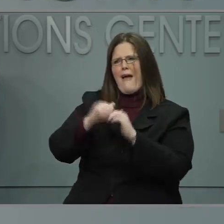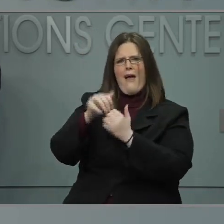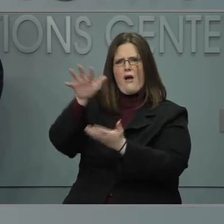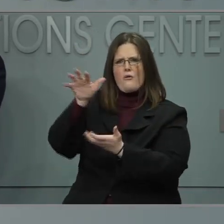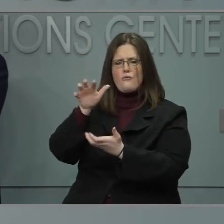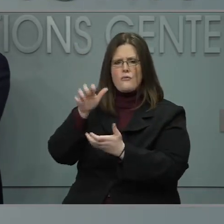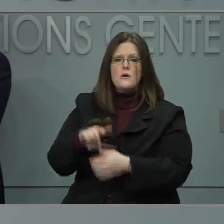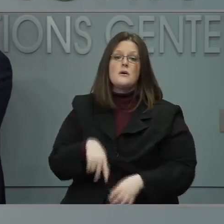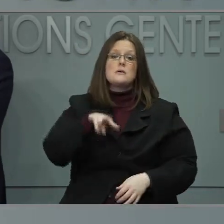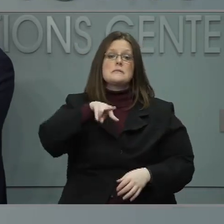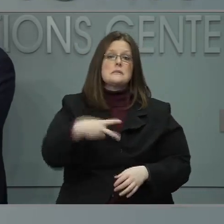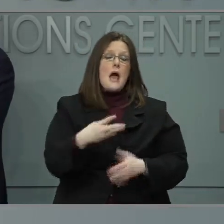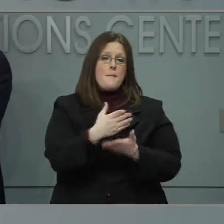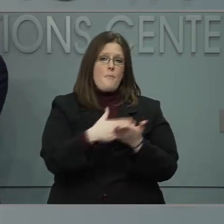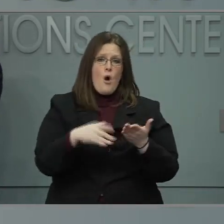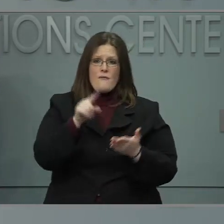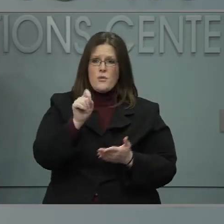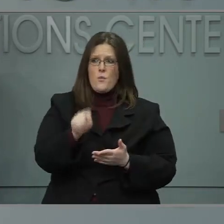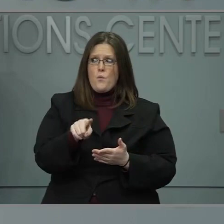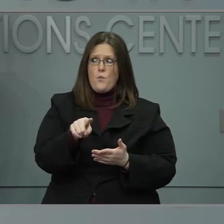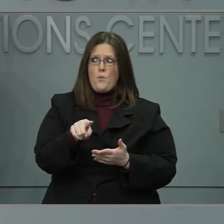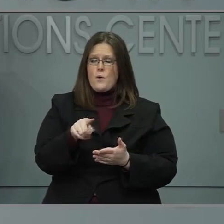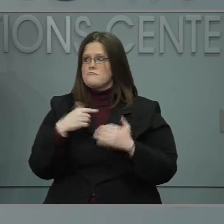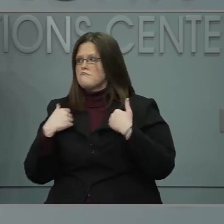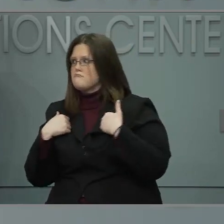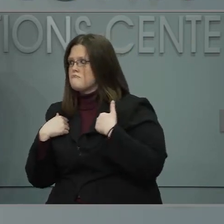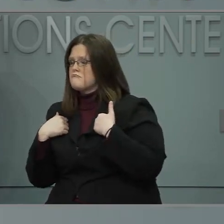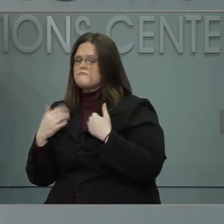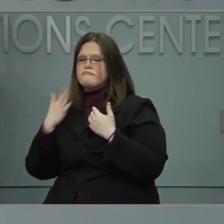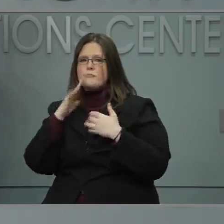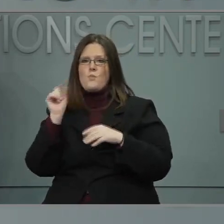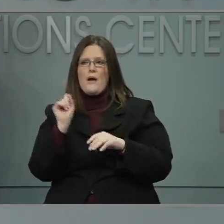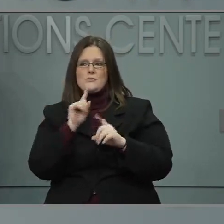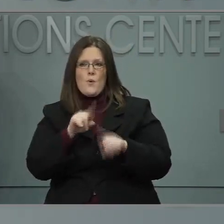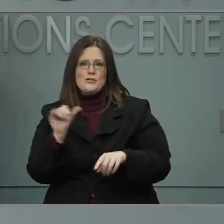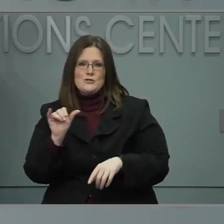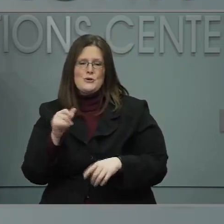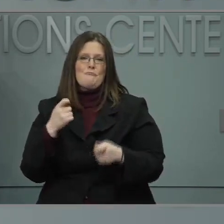The second part of your question, she's going to get that, too. Thanks.